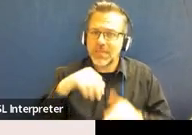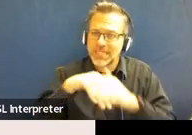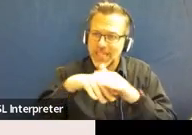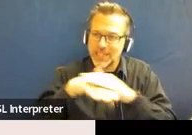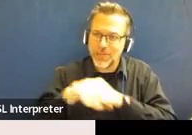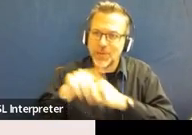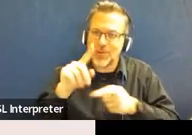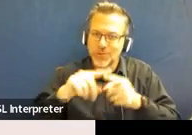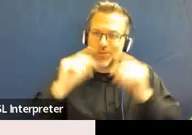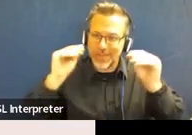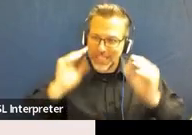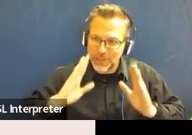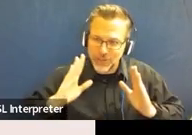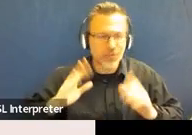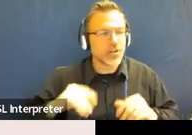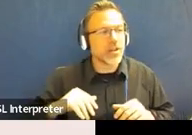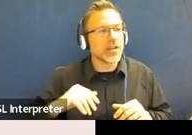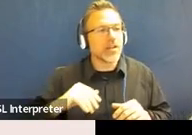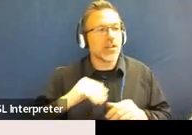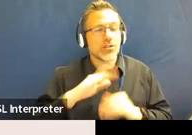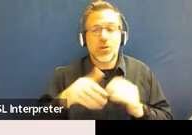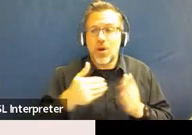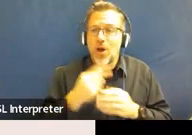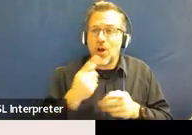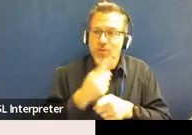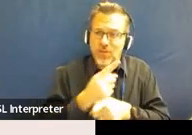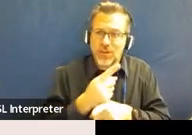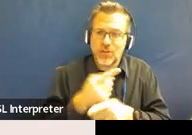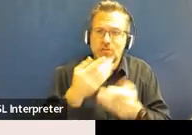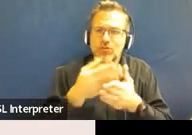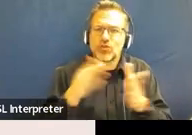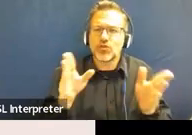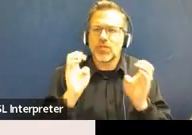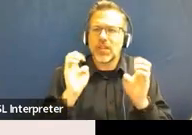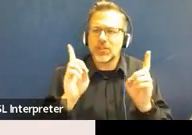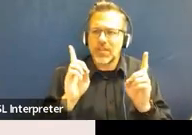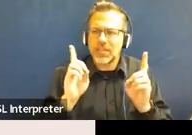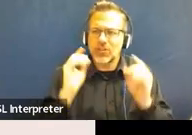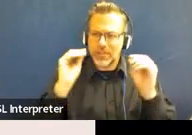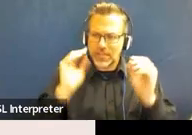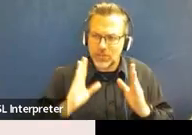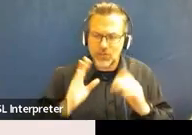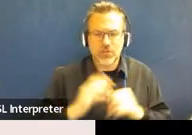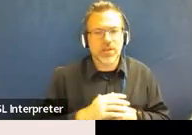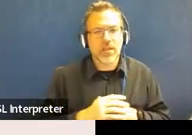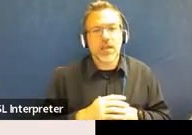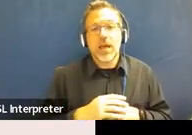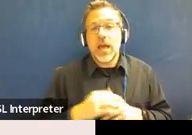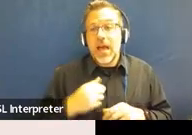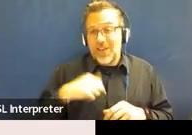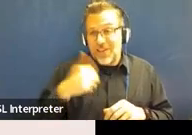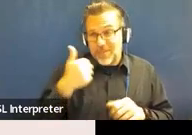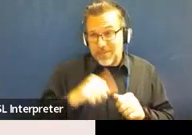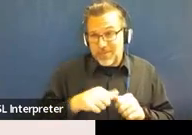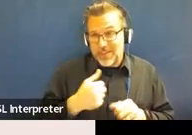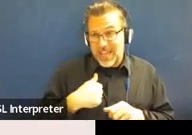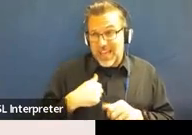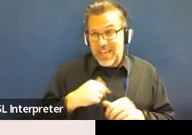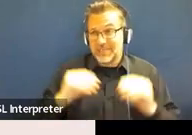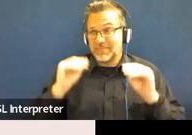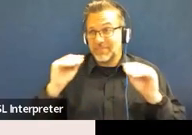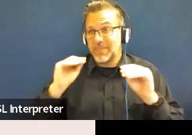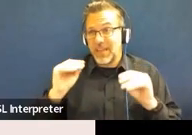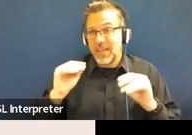personnel who come in contact with that child. And I know when I was teaching, for those students of